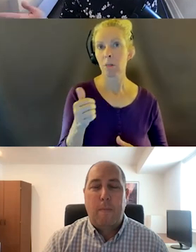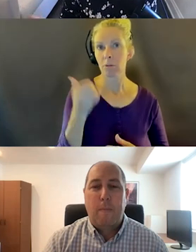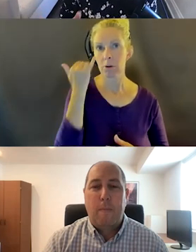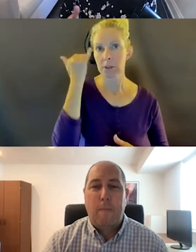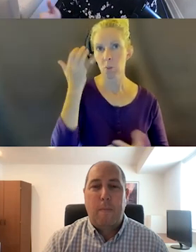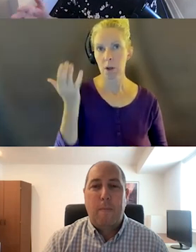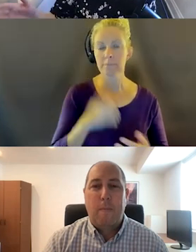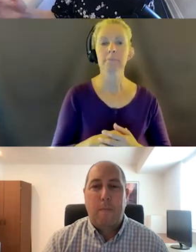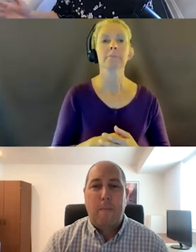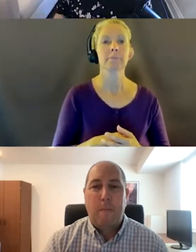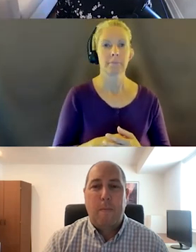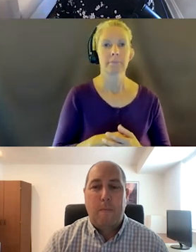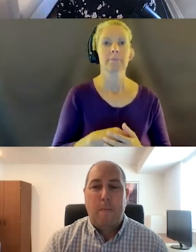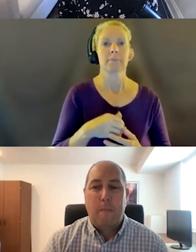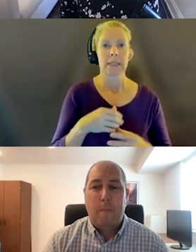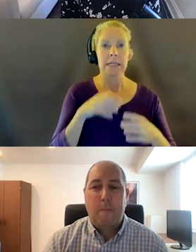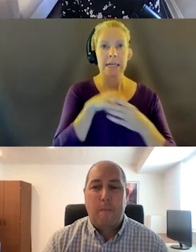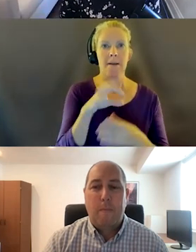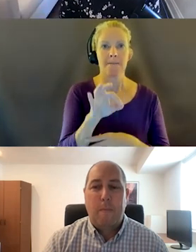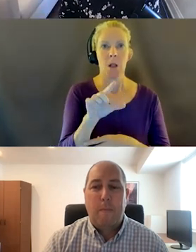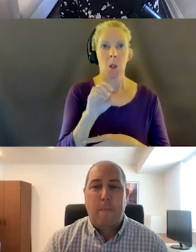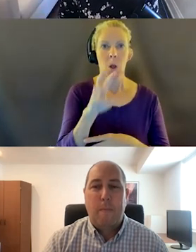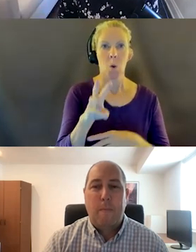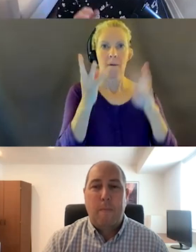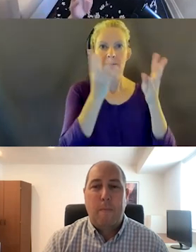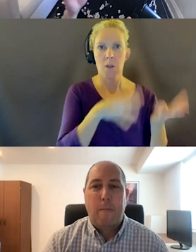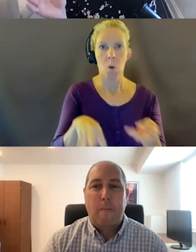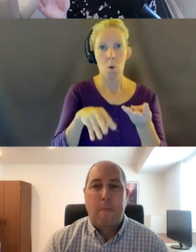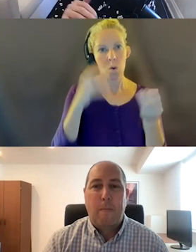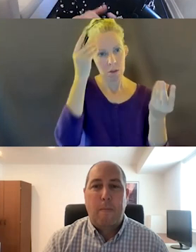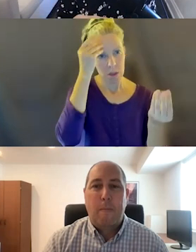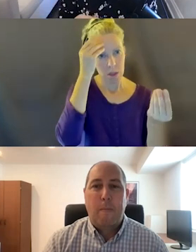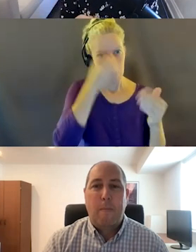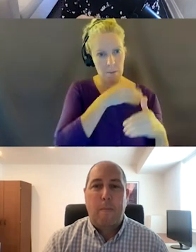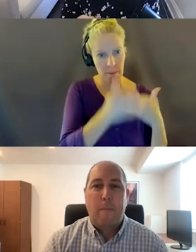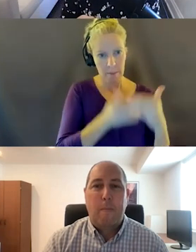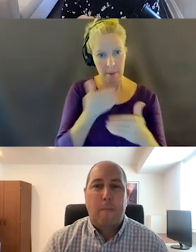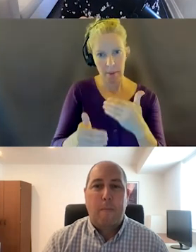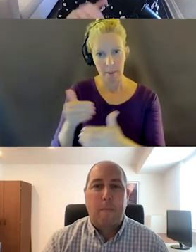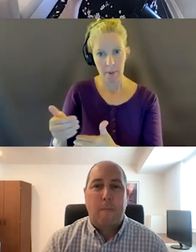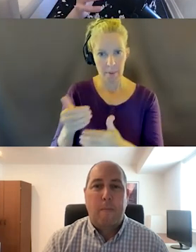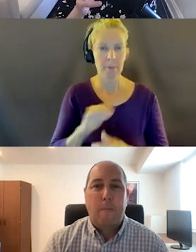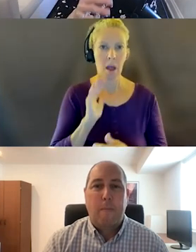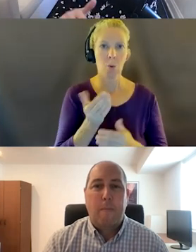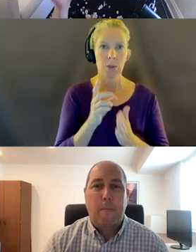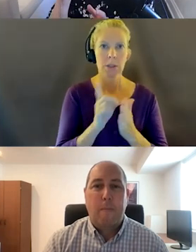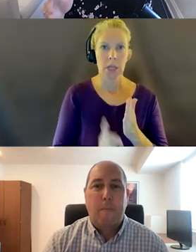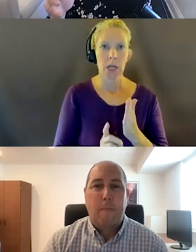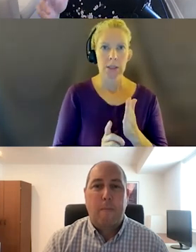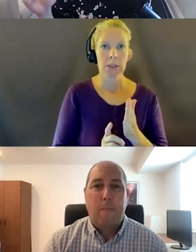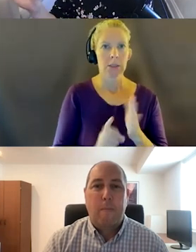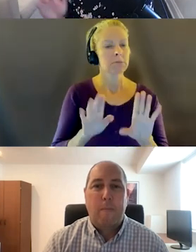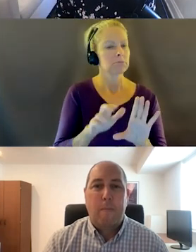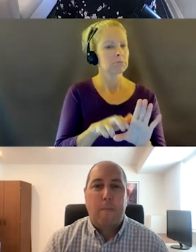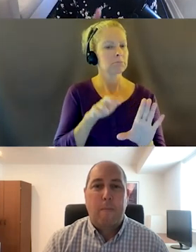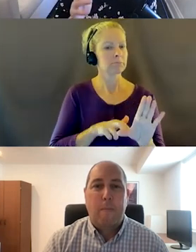a flow, like really thinking through that flow. We did that for our design system. We stepped through the designs and the